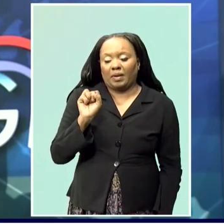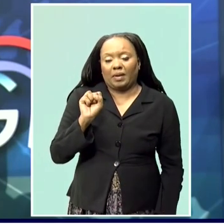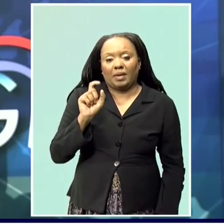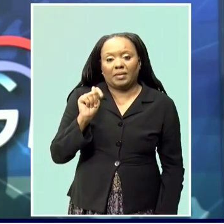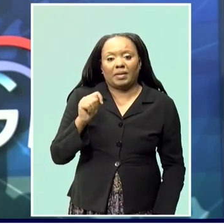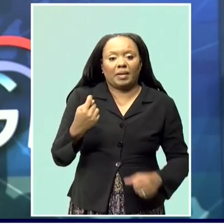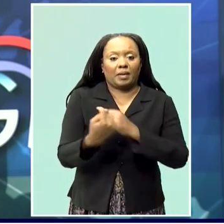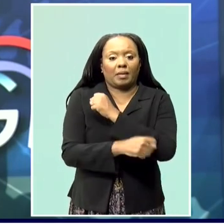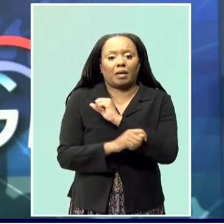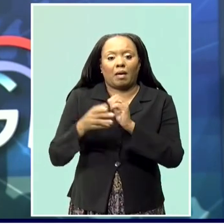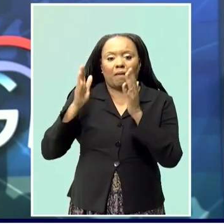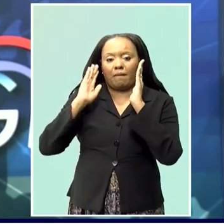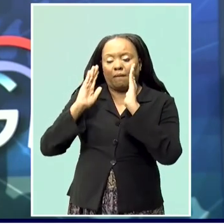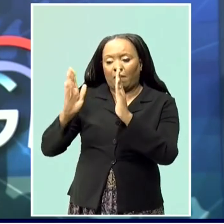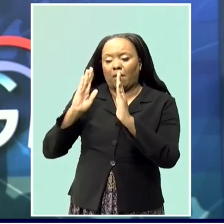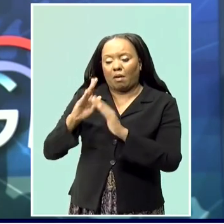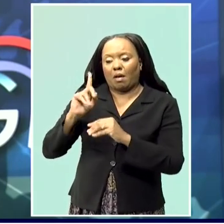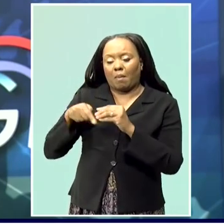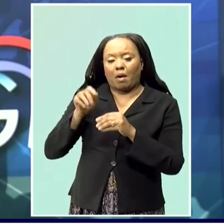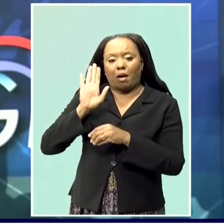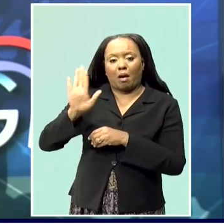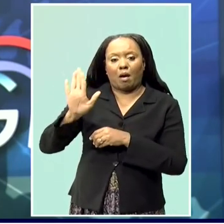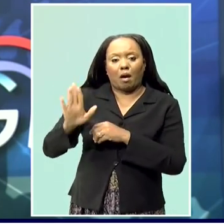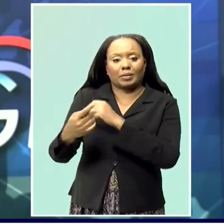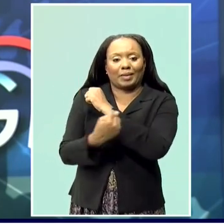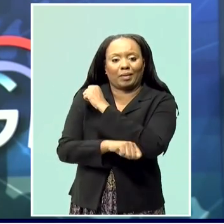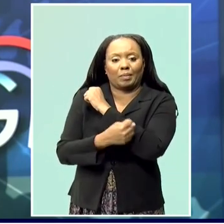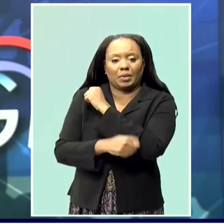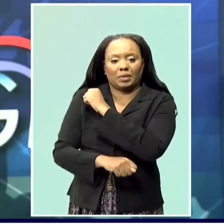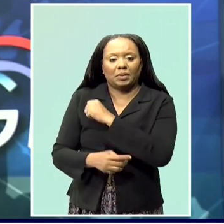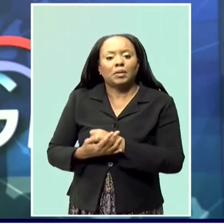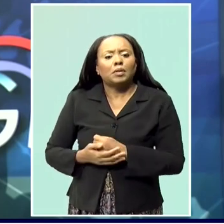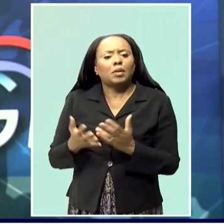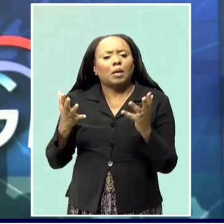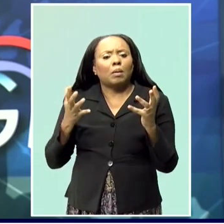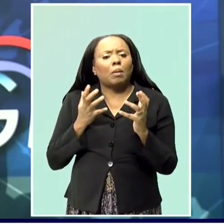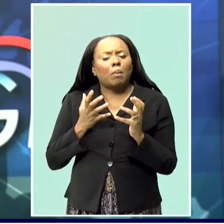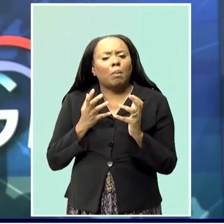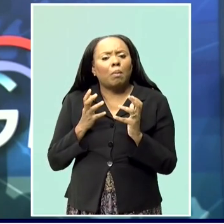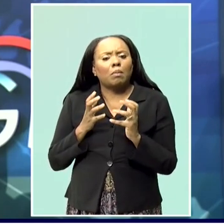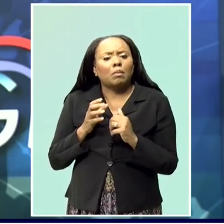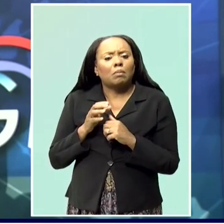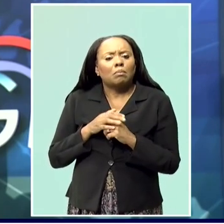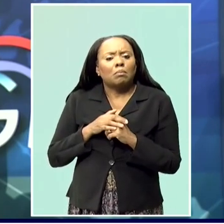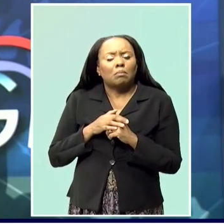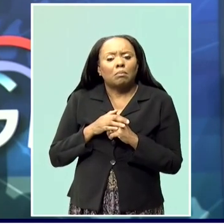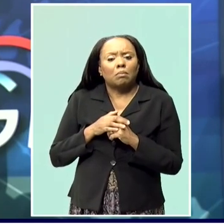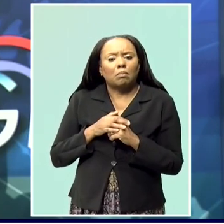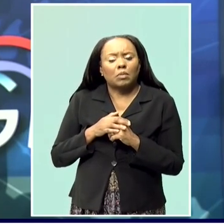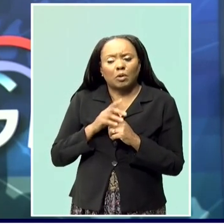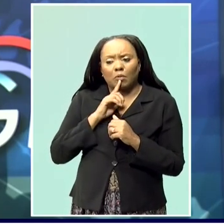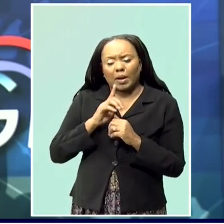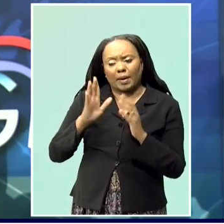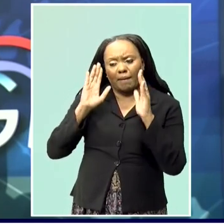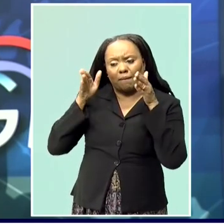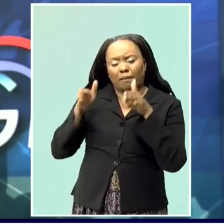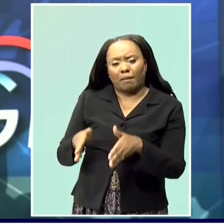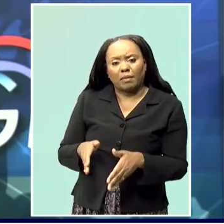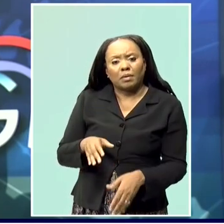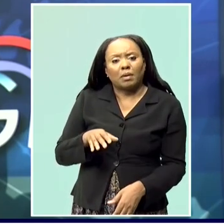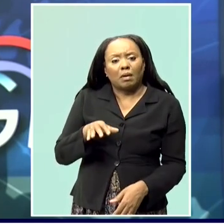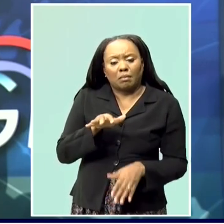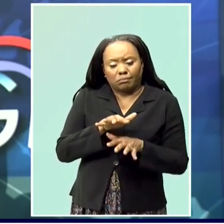focused in part on her constituency. She called for attention to be placed on 40 acres and for assistance to those